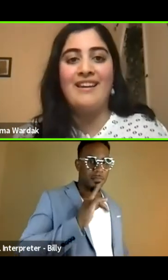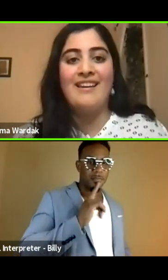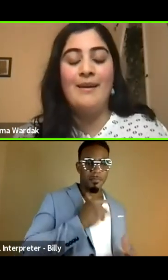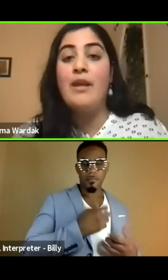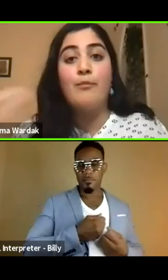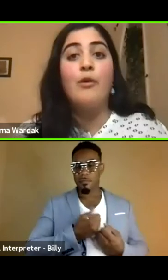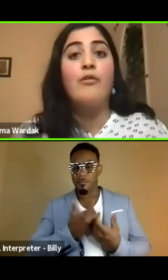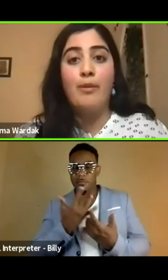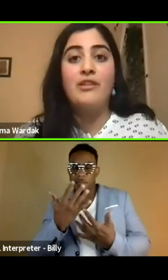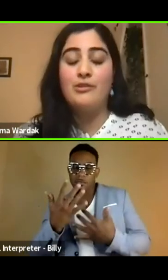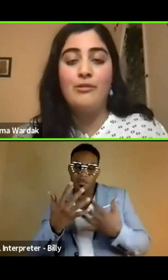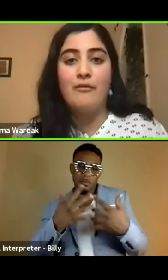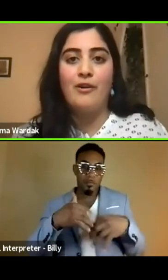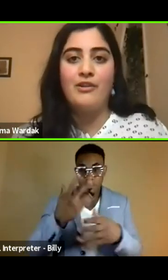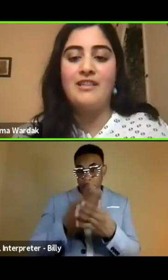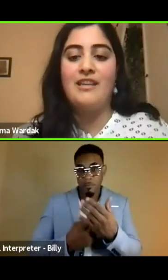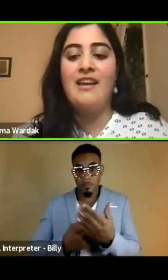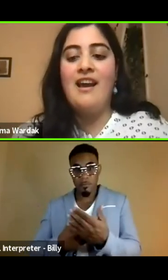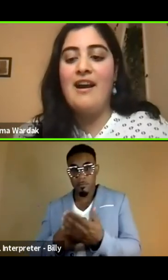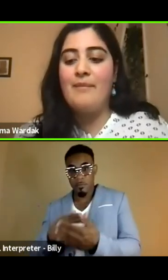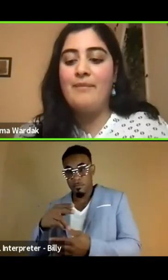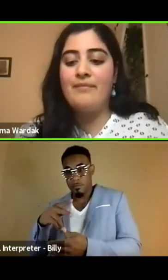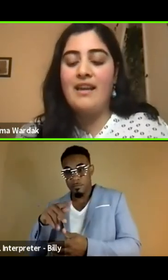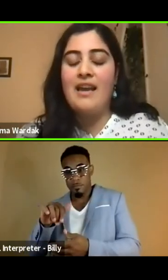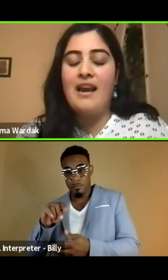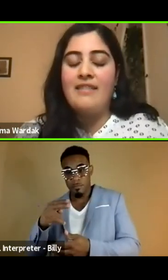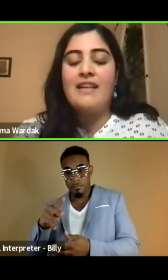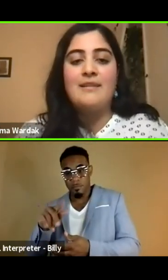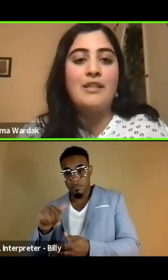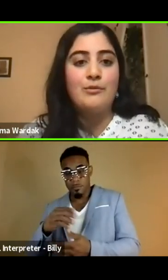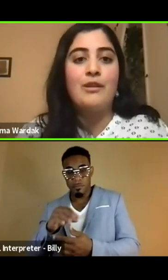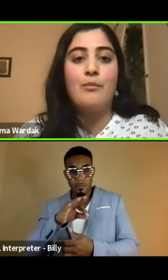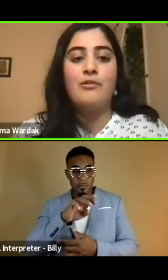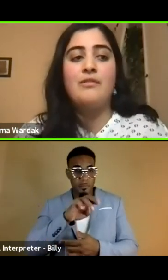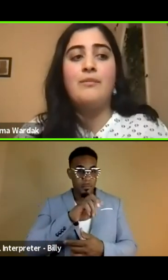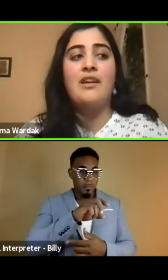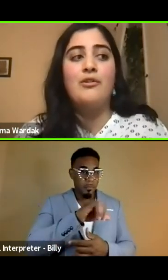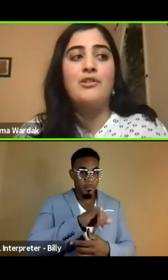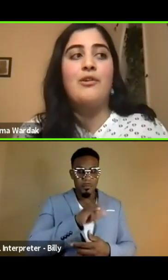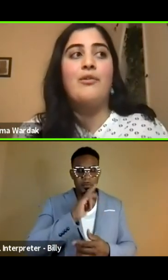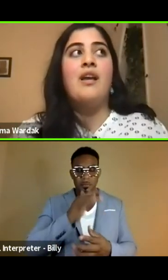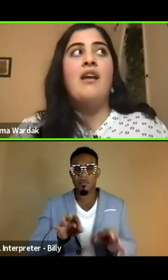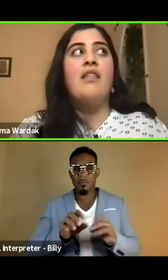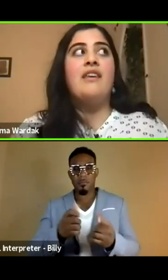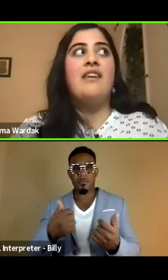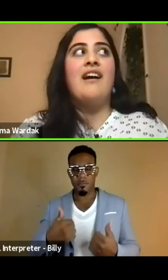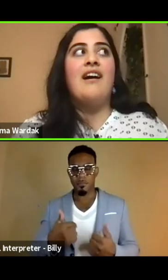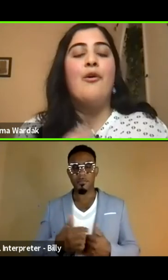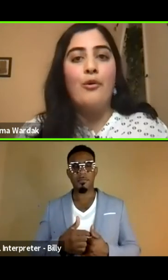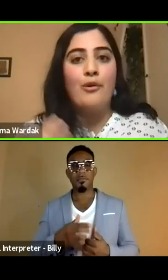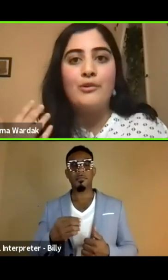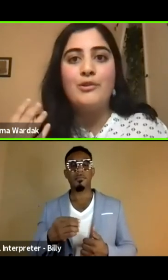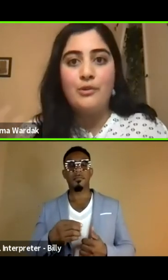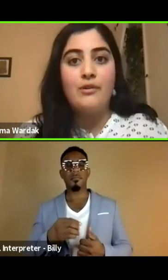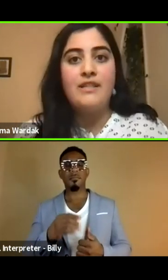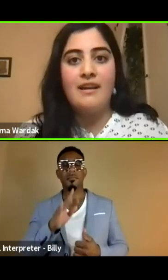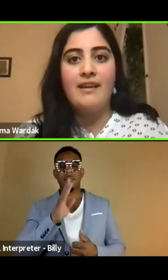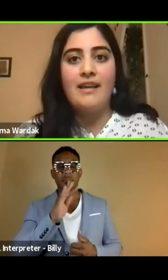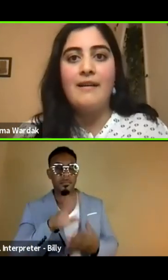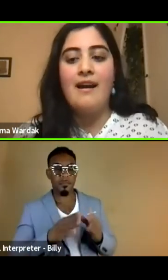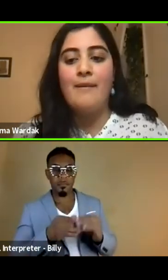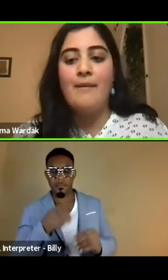poetic in both Pashto and Farsi. Um, that's something that's really important to me. And also the, uh, oral